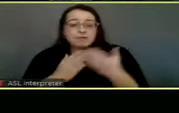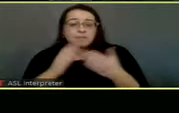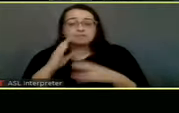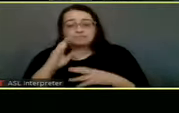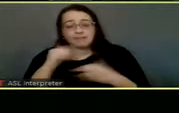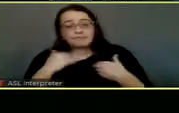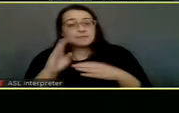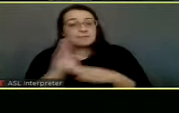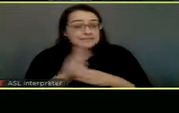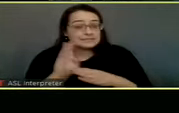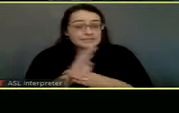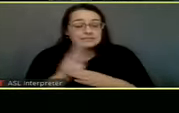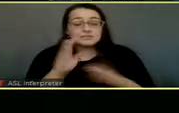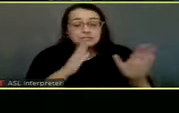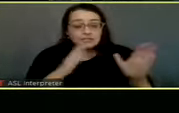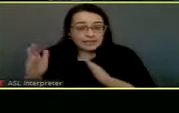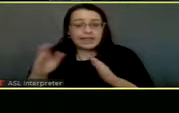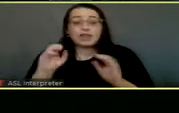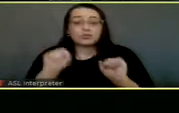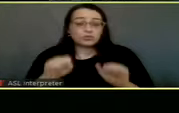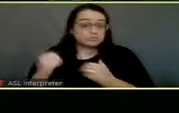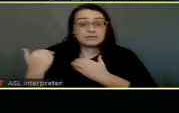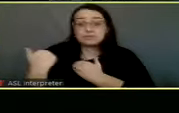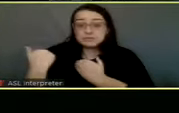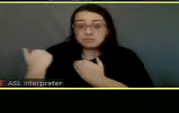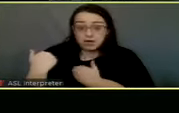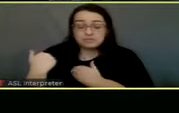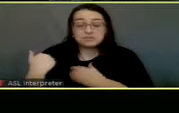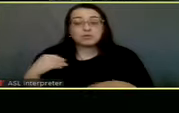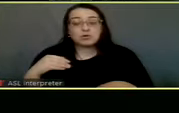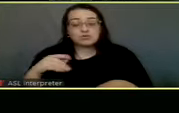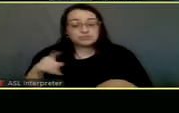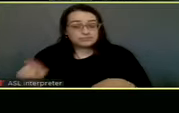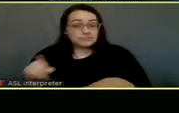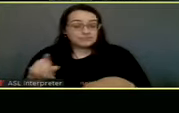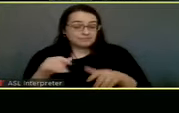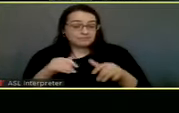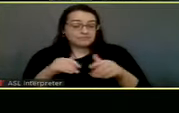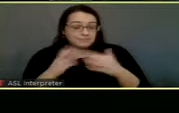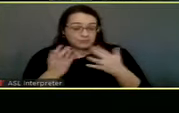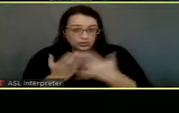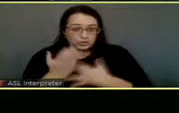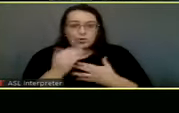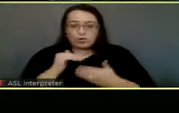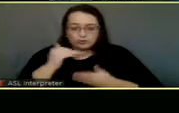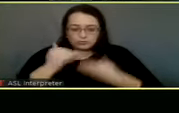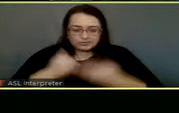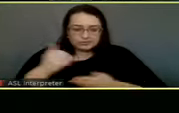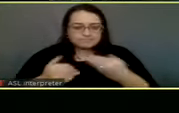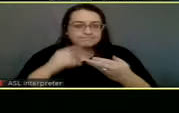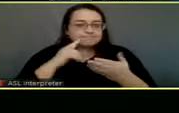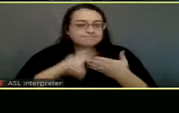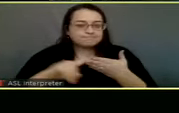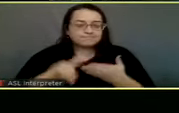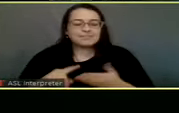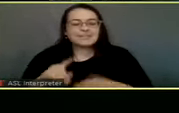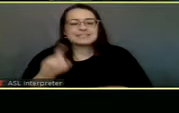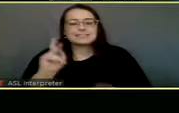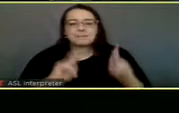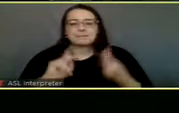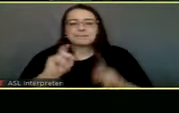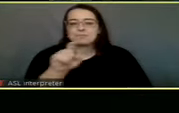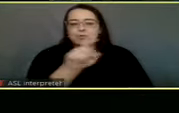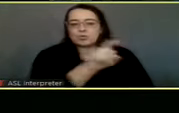and they could be responsible people that have it. They're going to do their, you know, they're going to go through these processes. It's those ones who